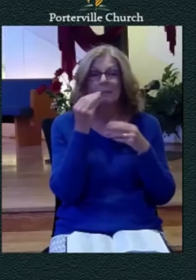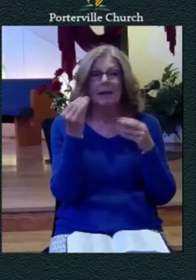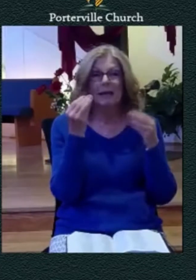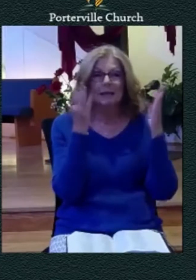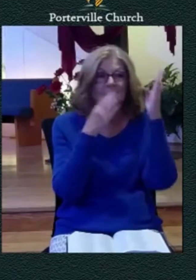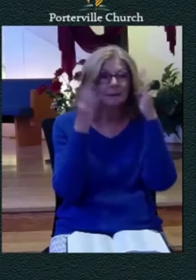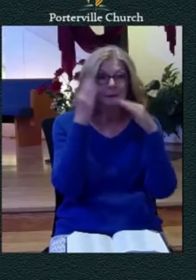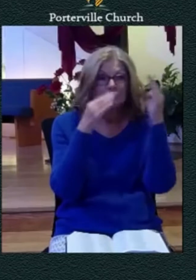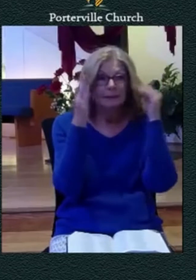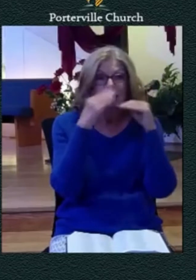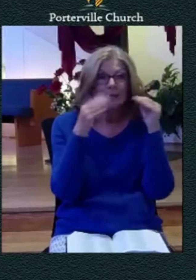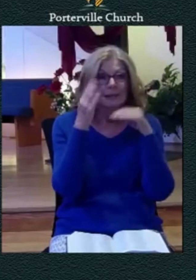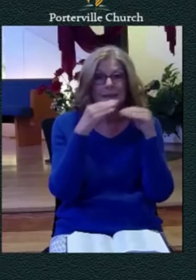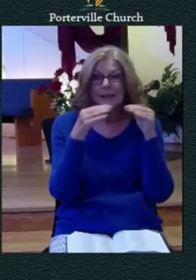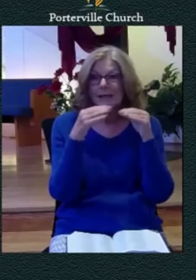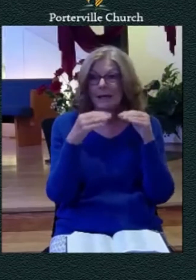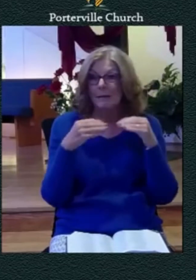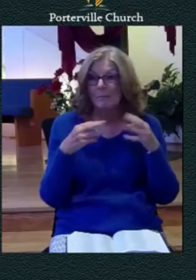distress